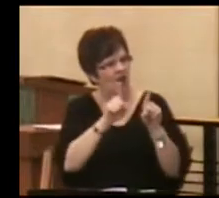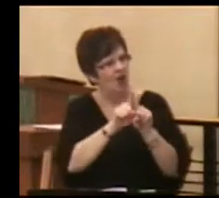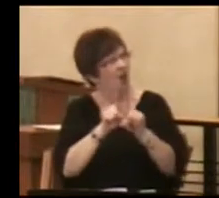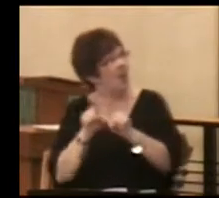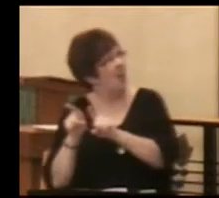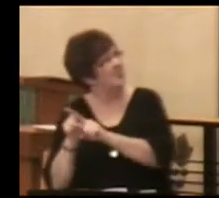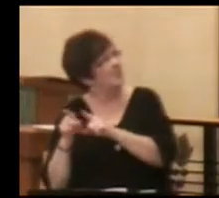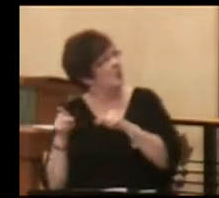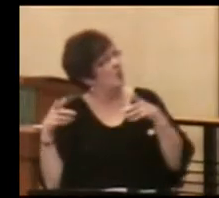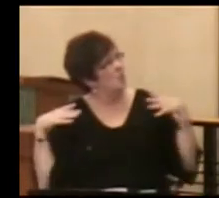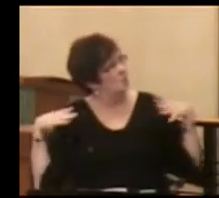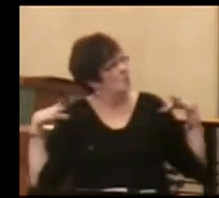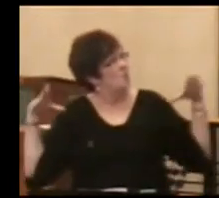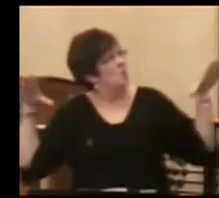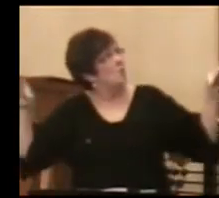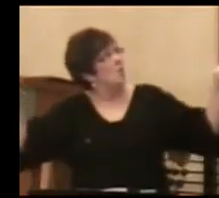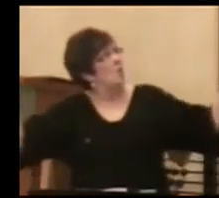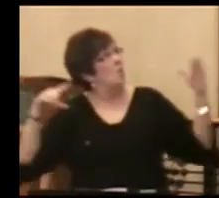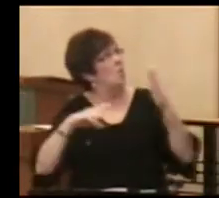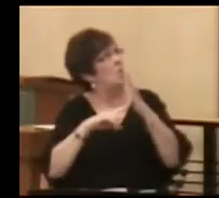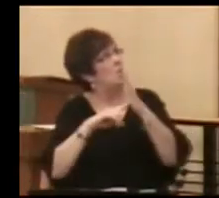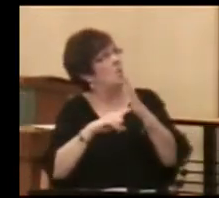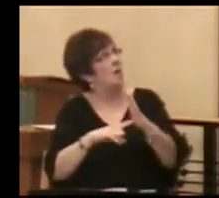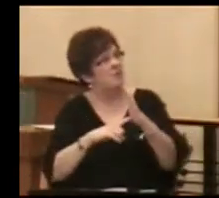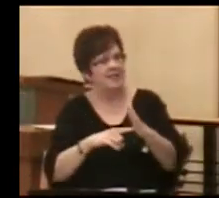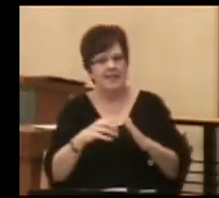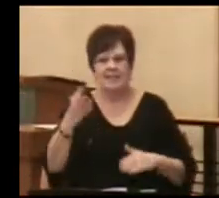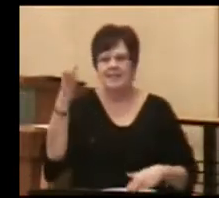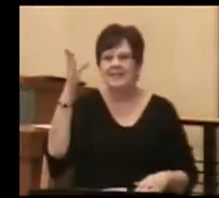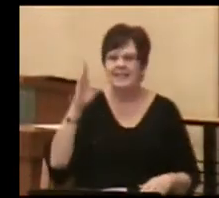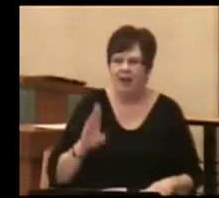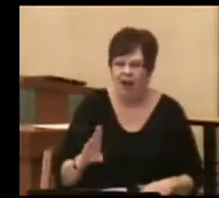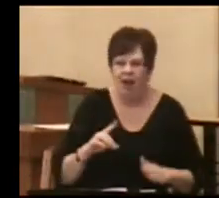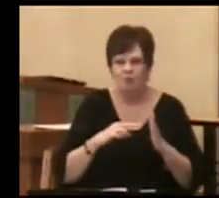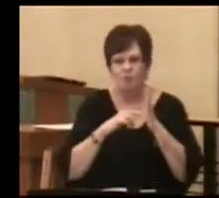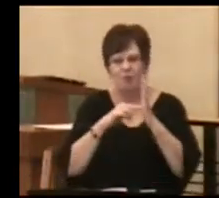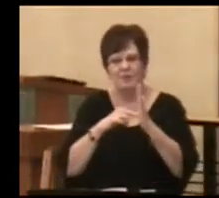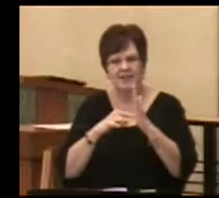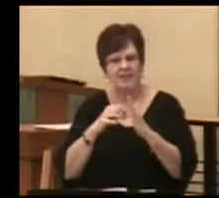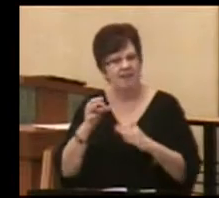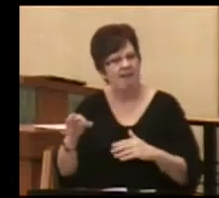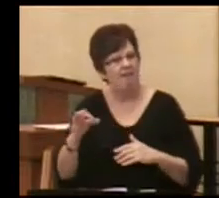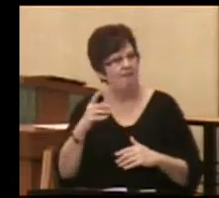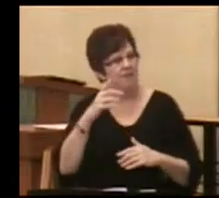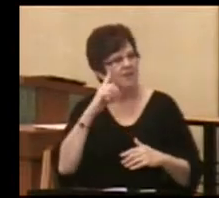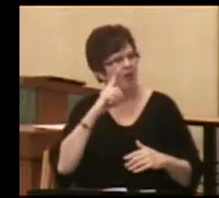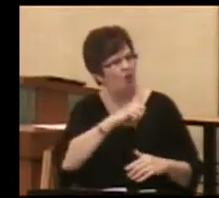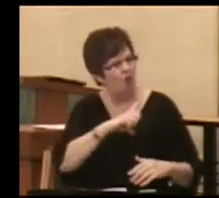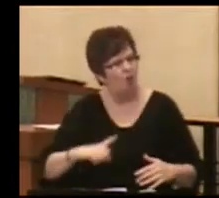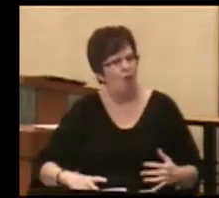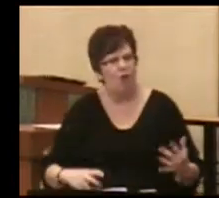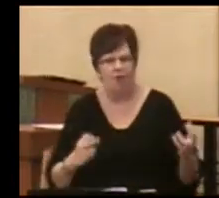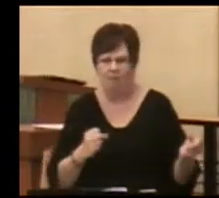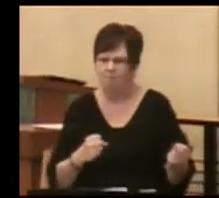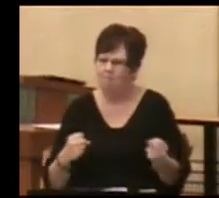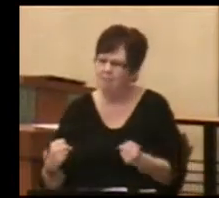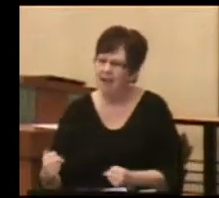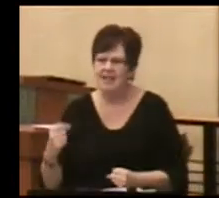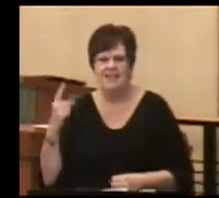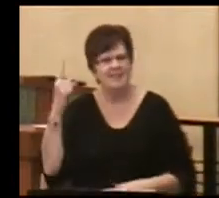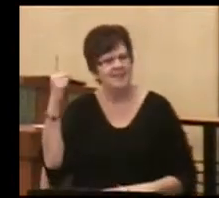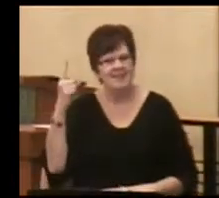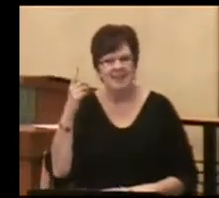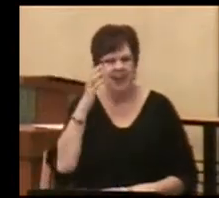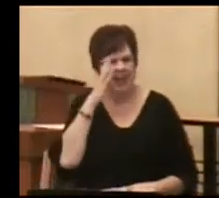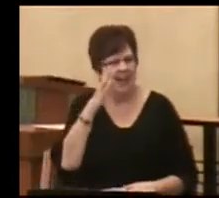cherubim representing God, representatives of the Lord Almighty. And even with